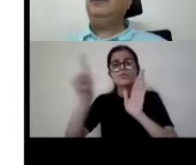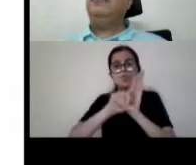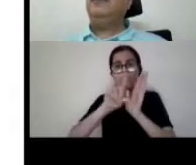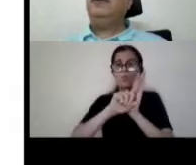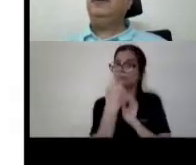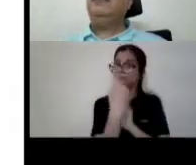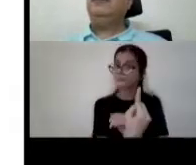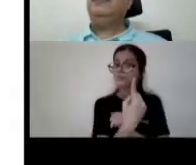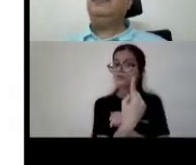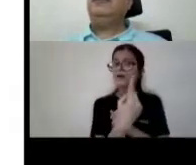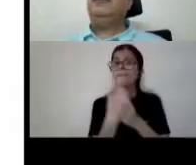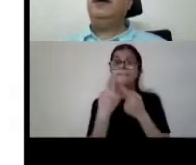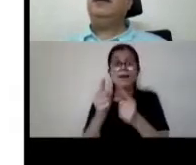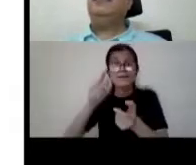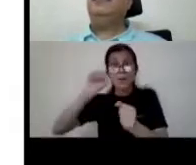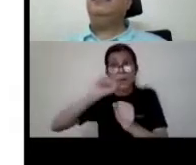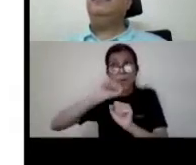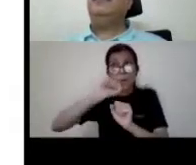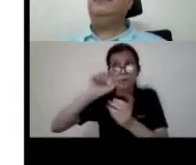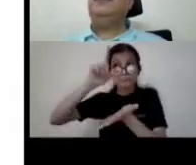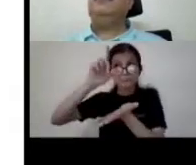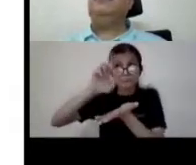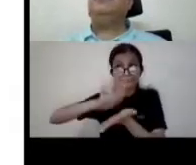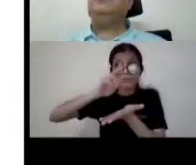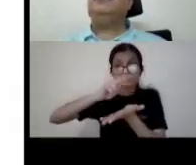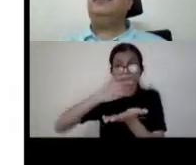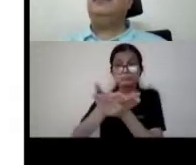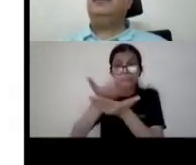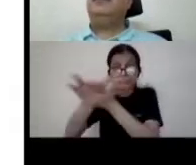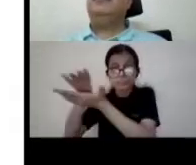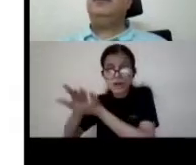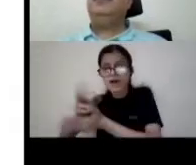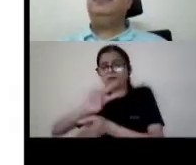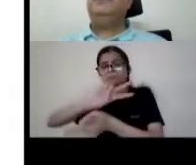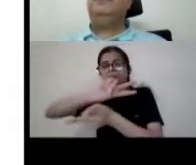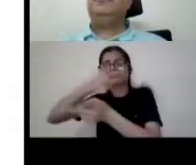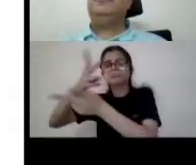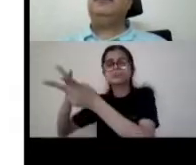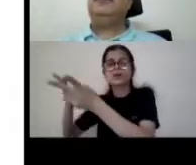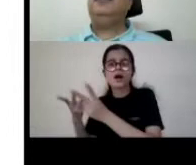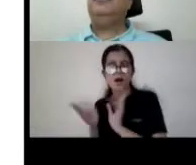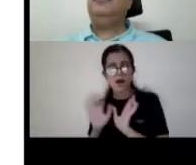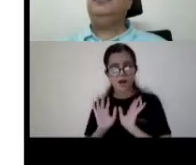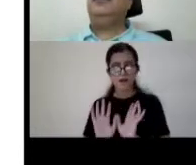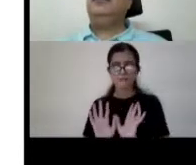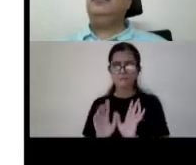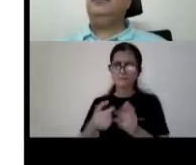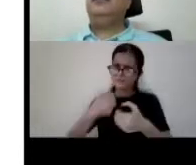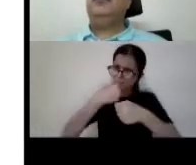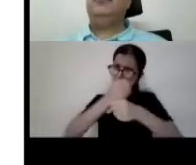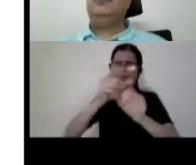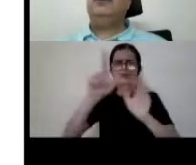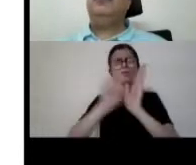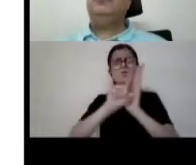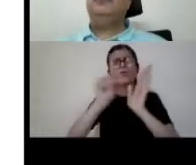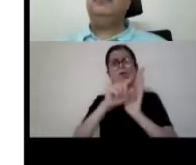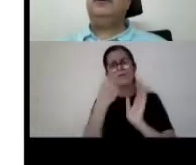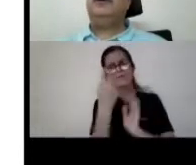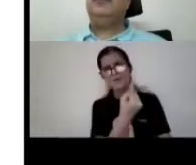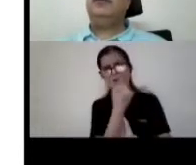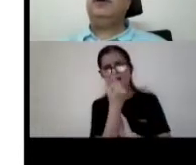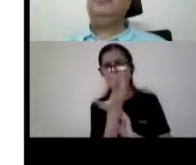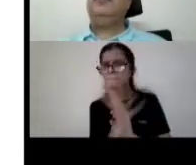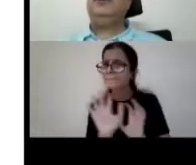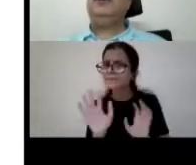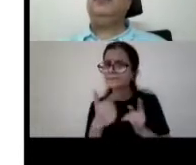but its implementation has several dimensions it's not enough to just create a law there is a whole ecosystem